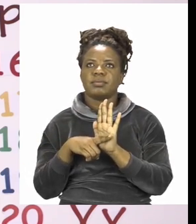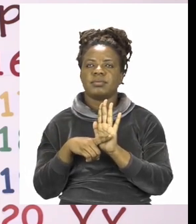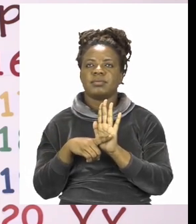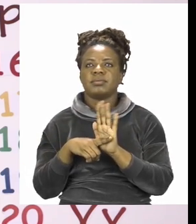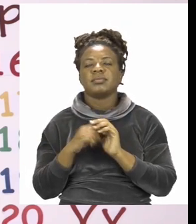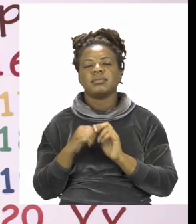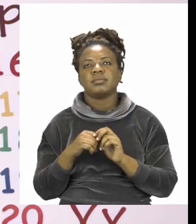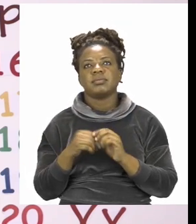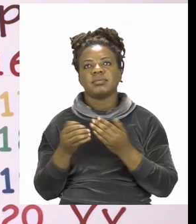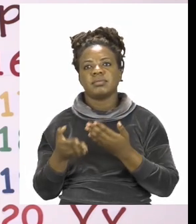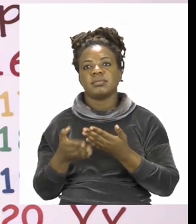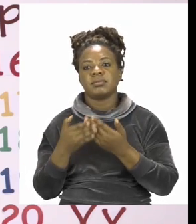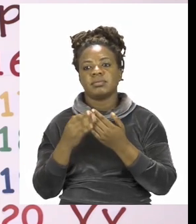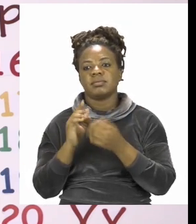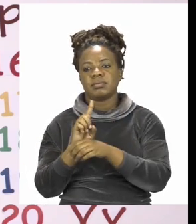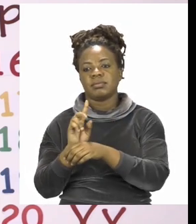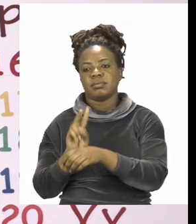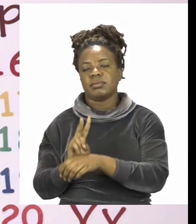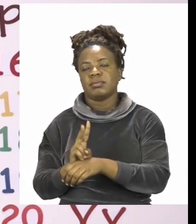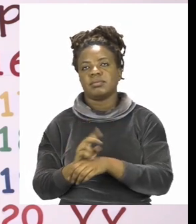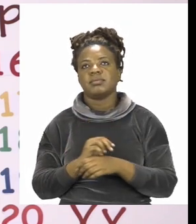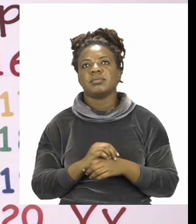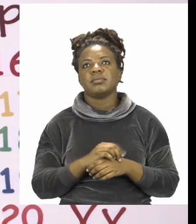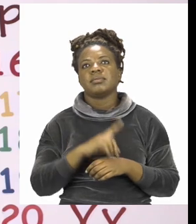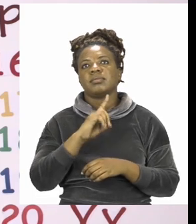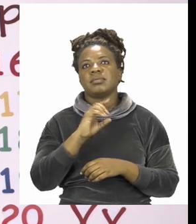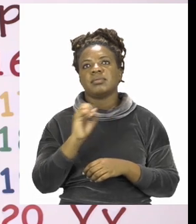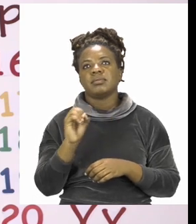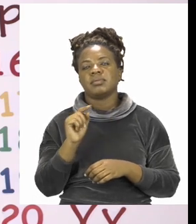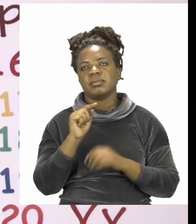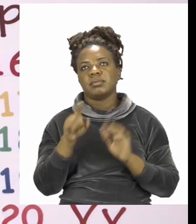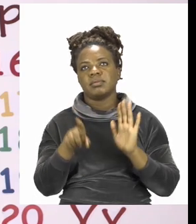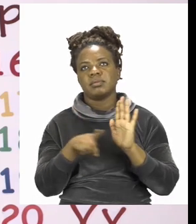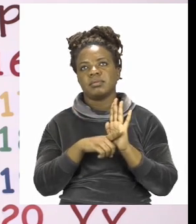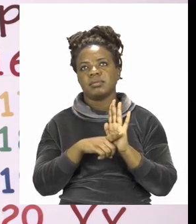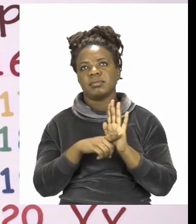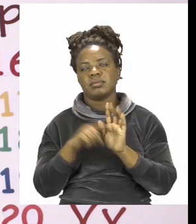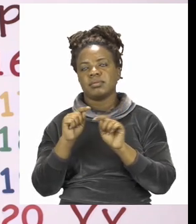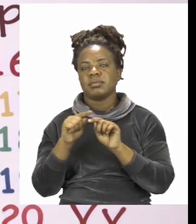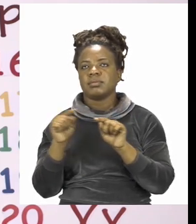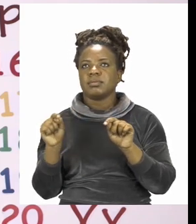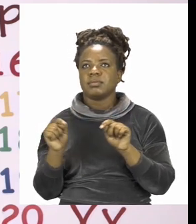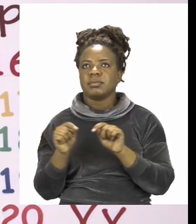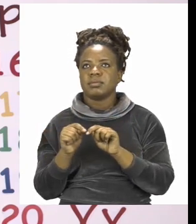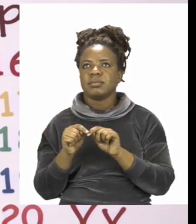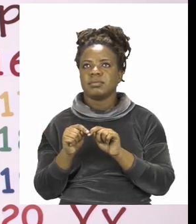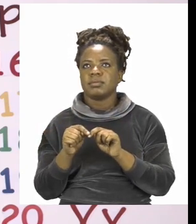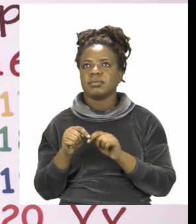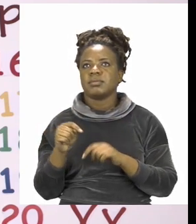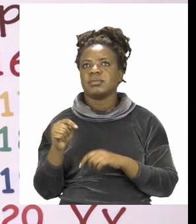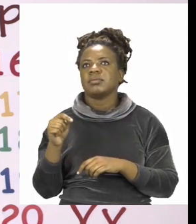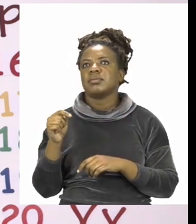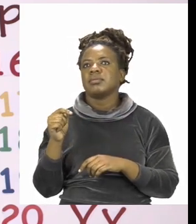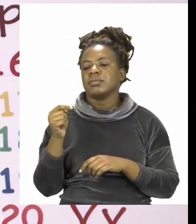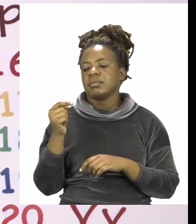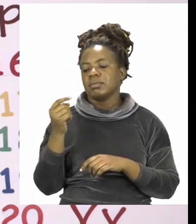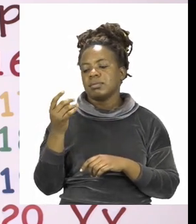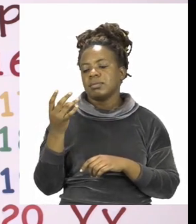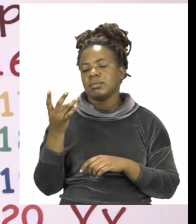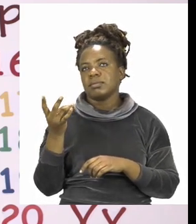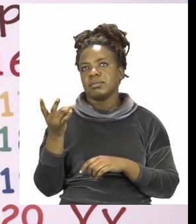together. It says 10 minus box equals 7.